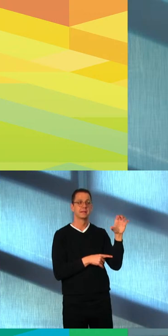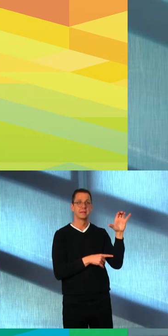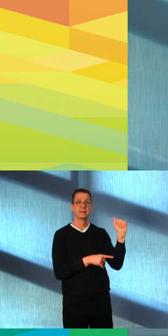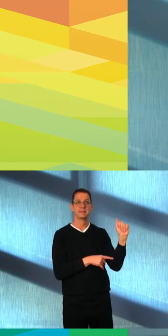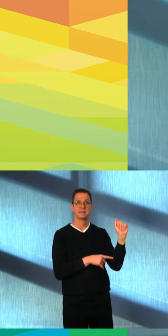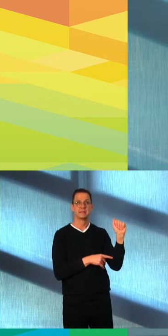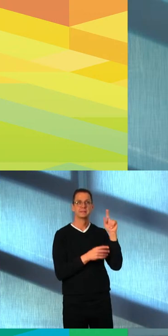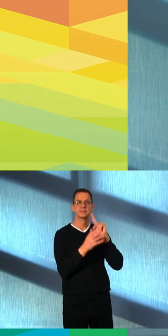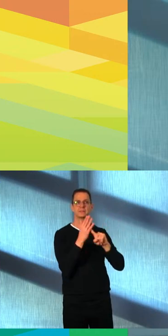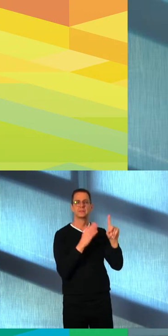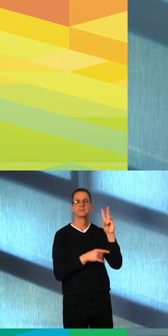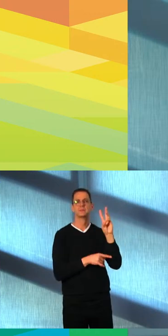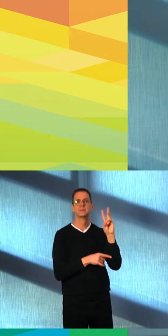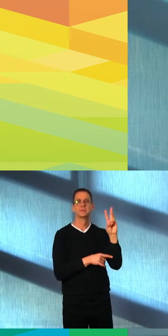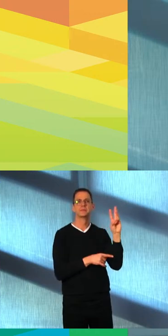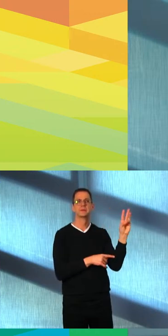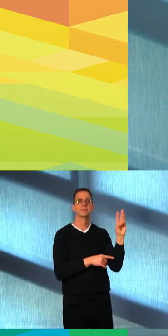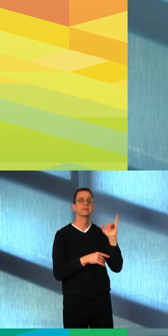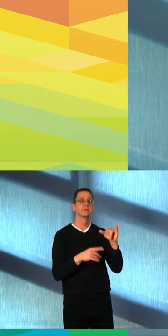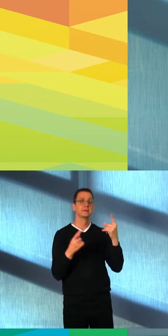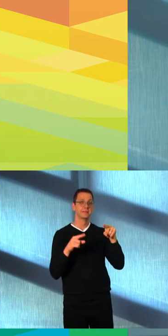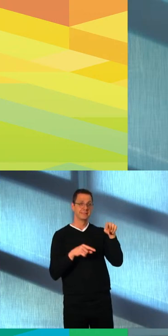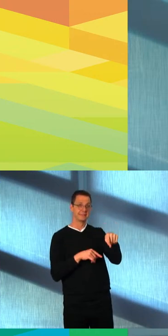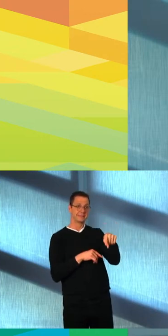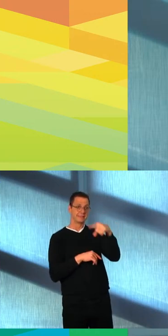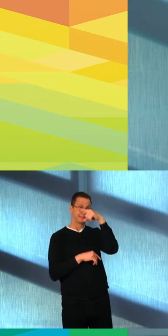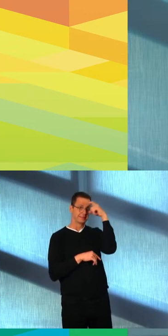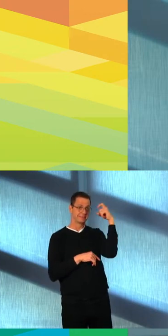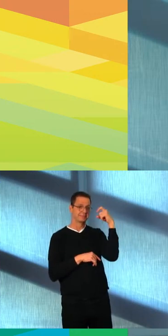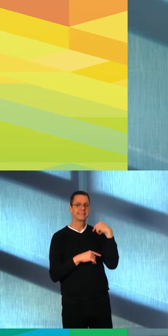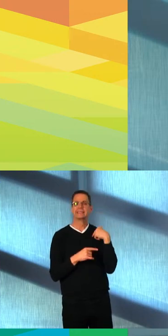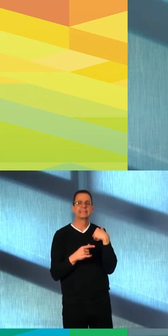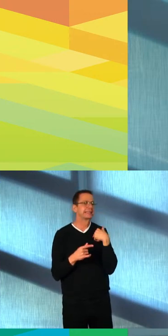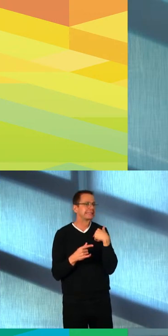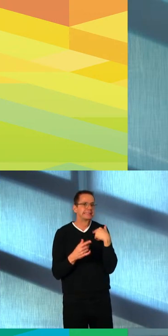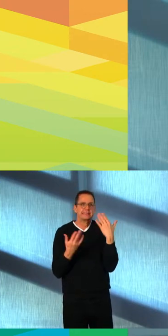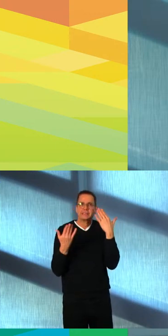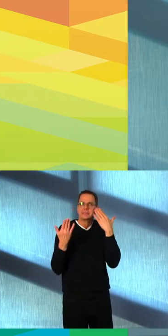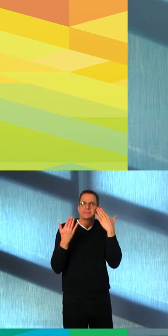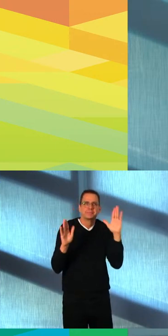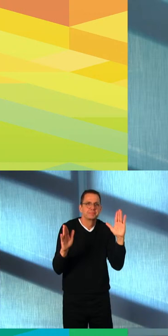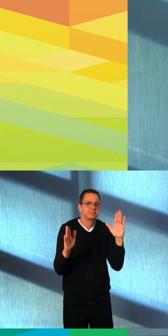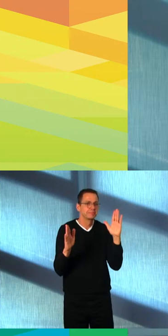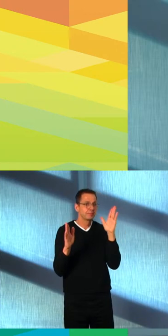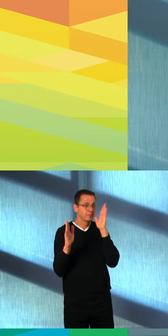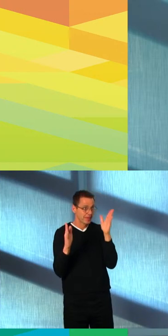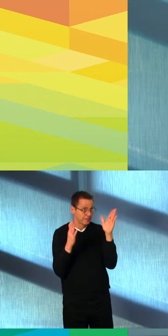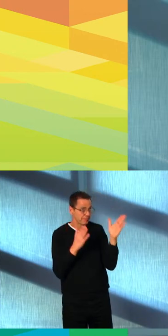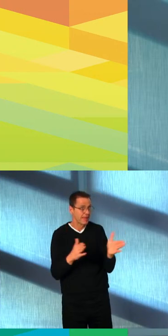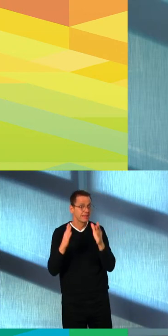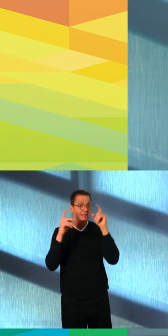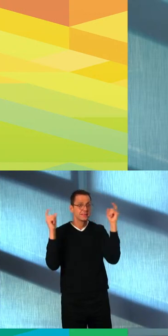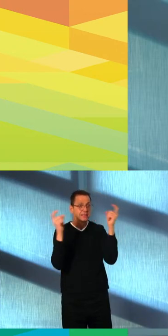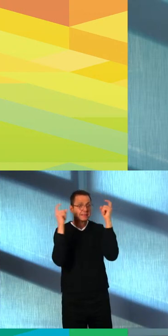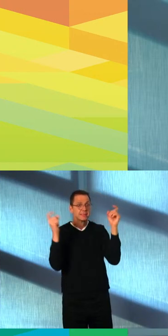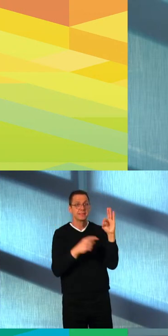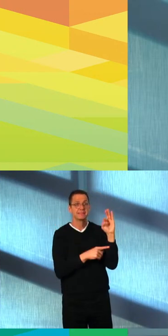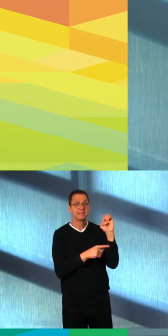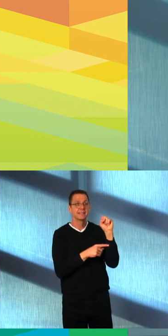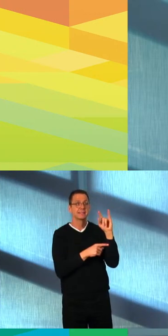winter animations have already shown that they can keep people both safe and entertained. We also stand ready to support the Expo